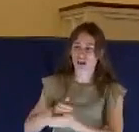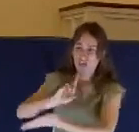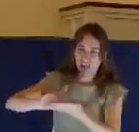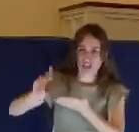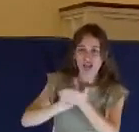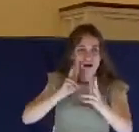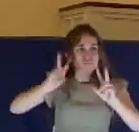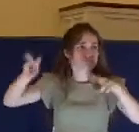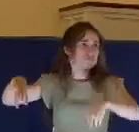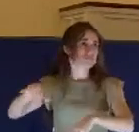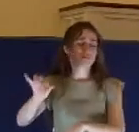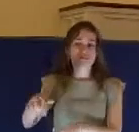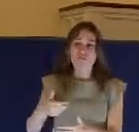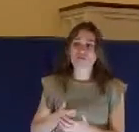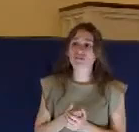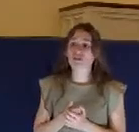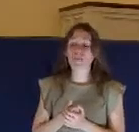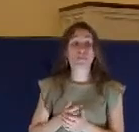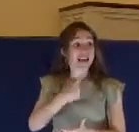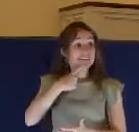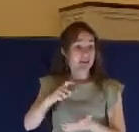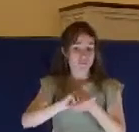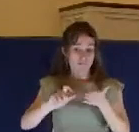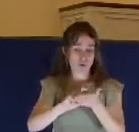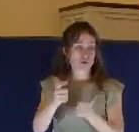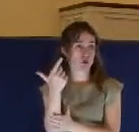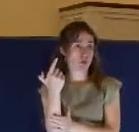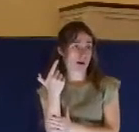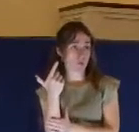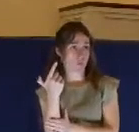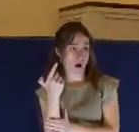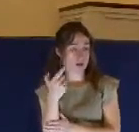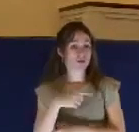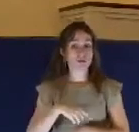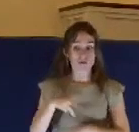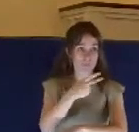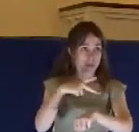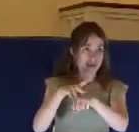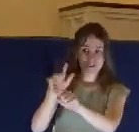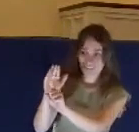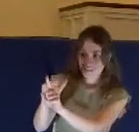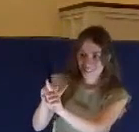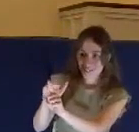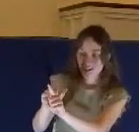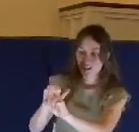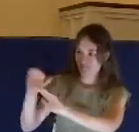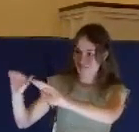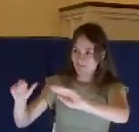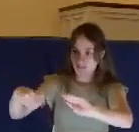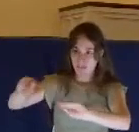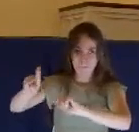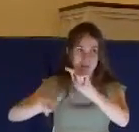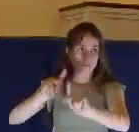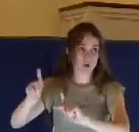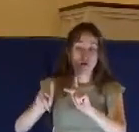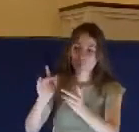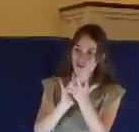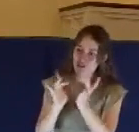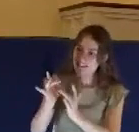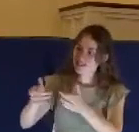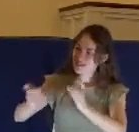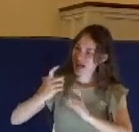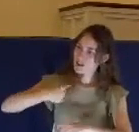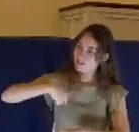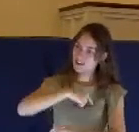said in verse 21, Jesus left us an example that we should follow in his steps.